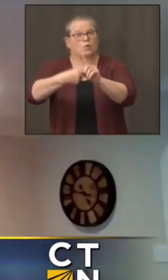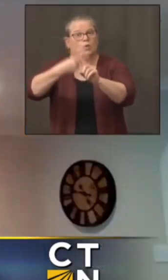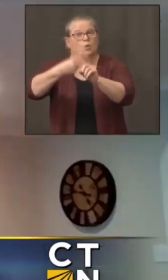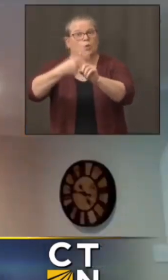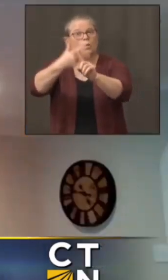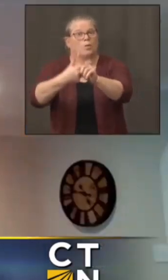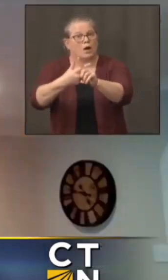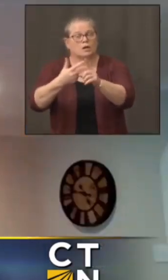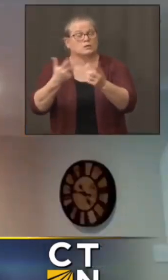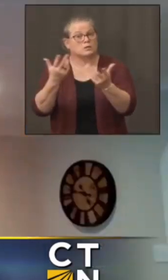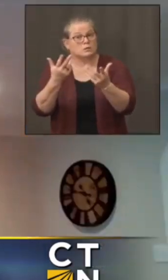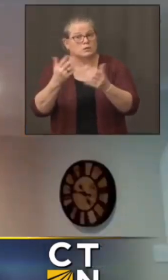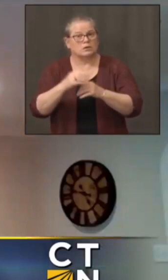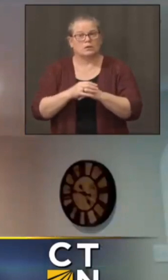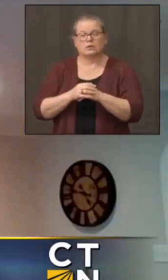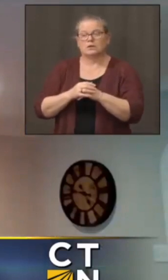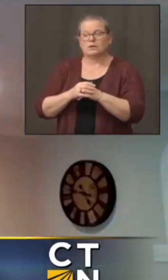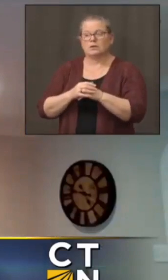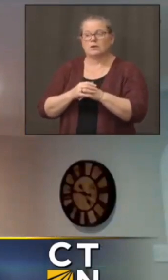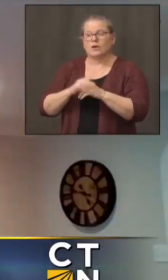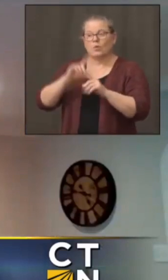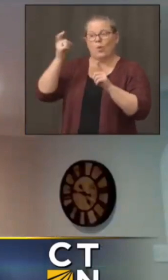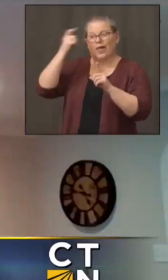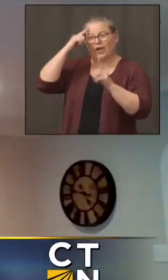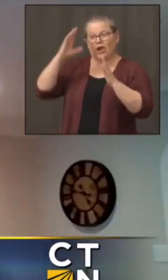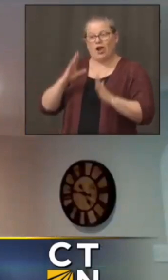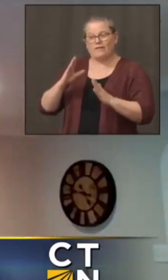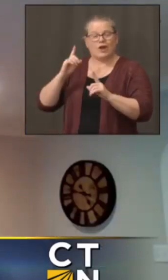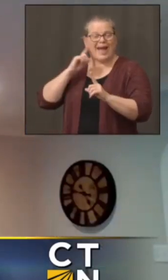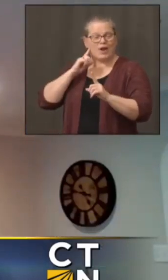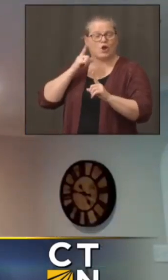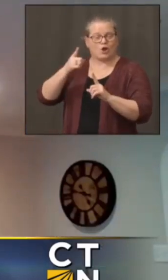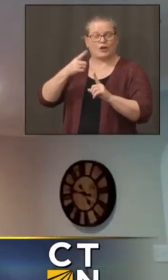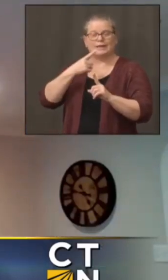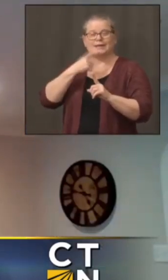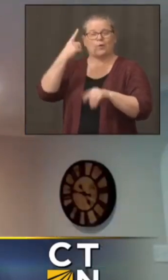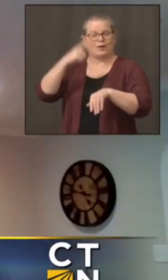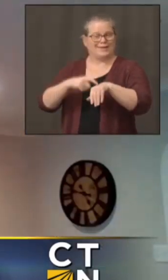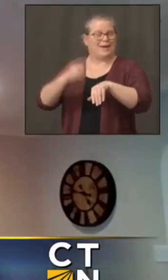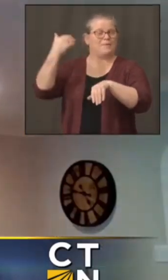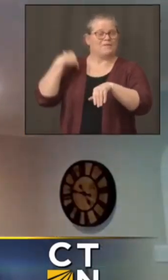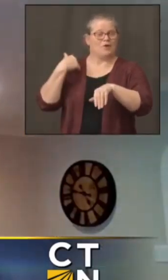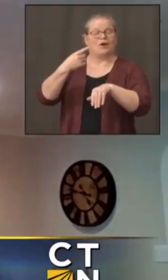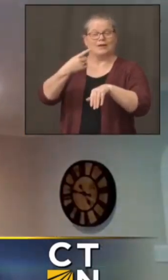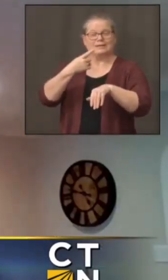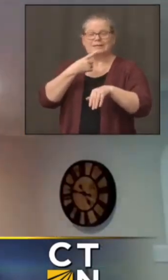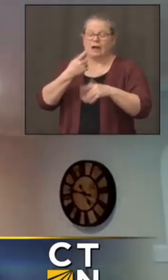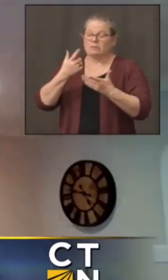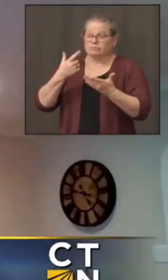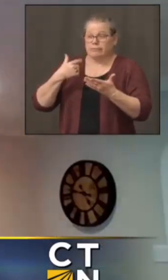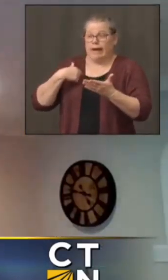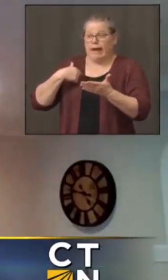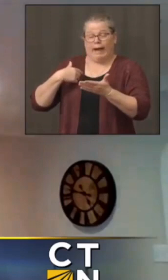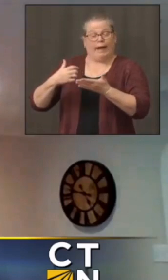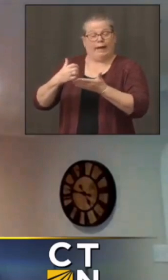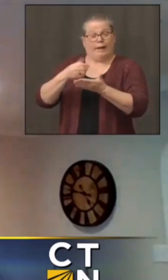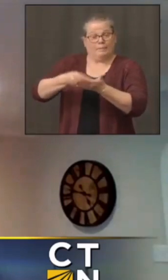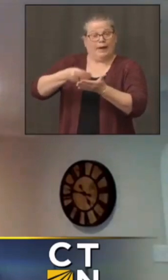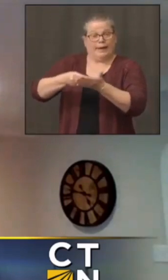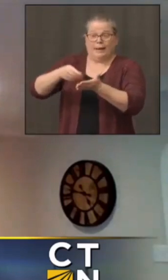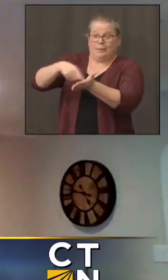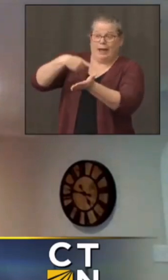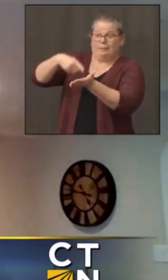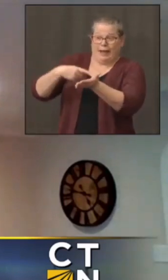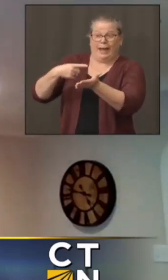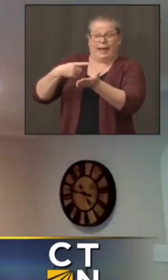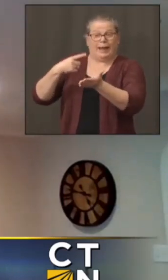I heard the governor say once that he was paid to worry. So, I put myself in that category. It's kind of